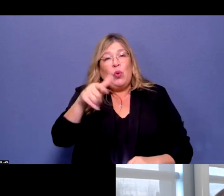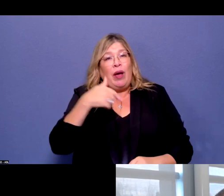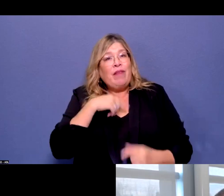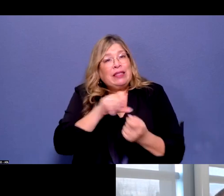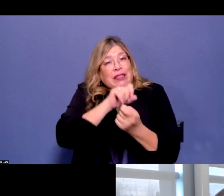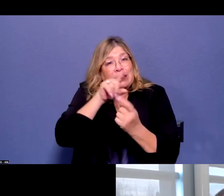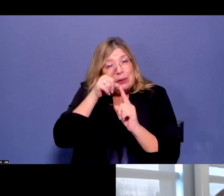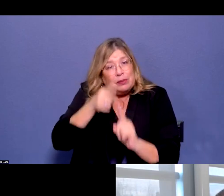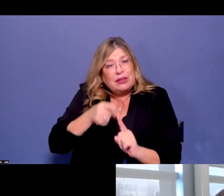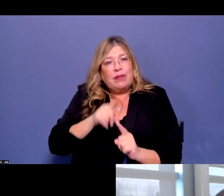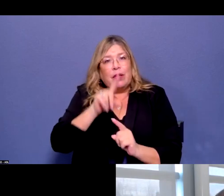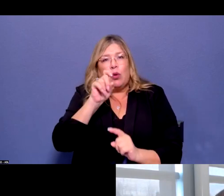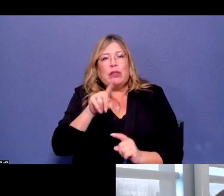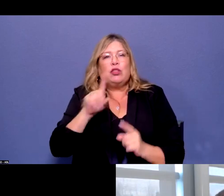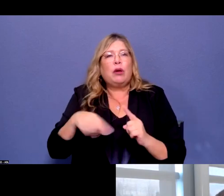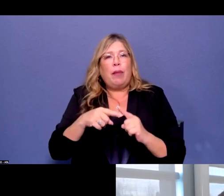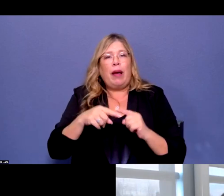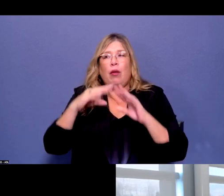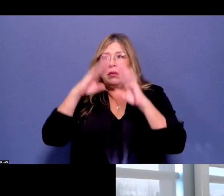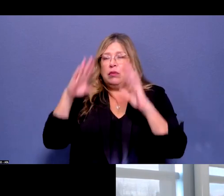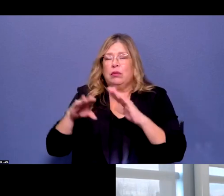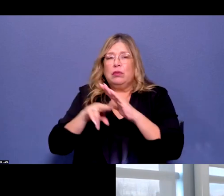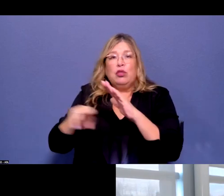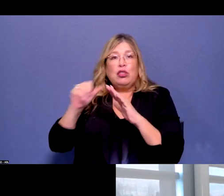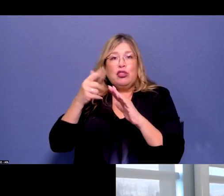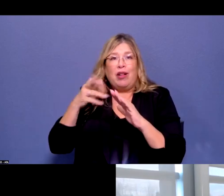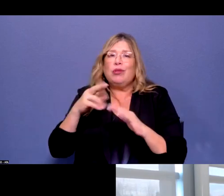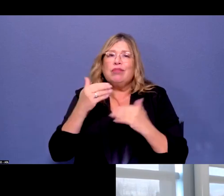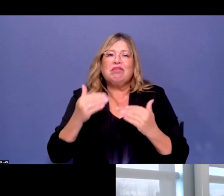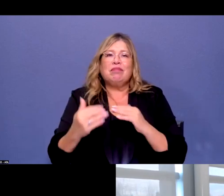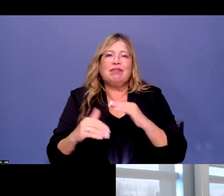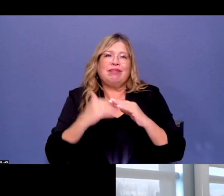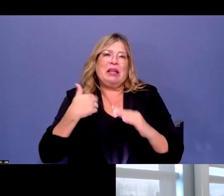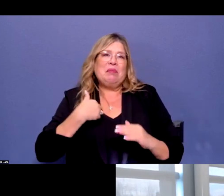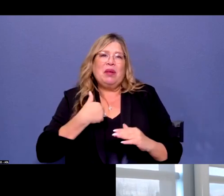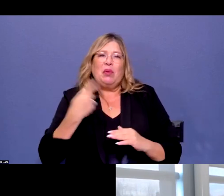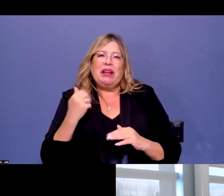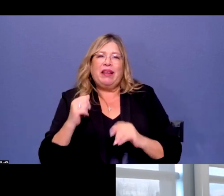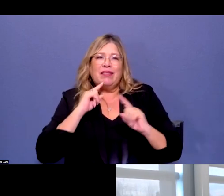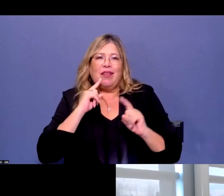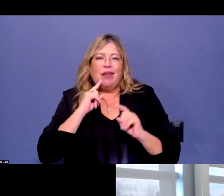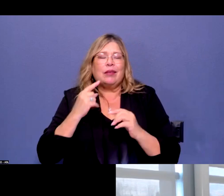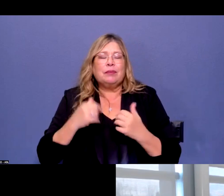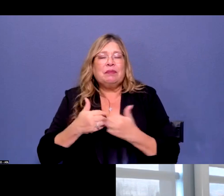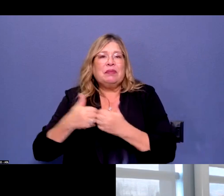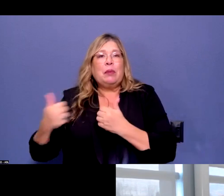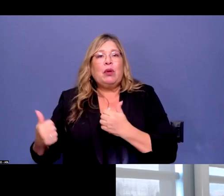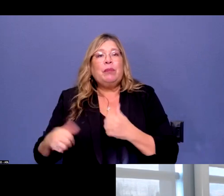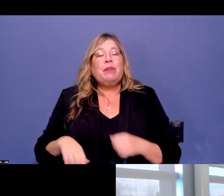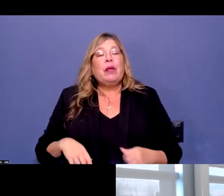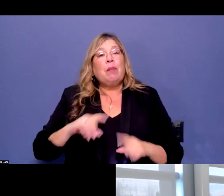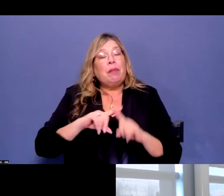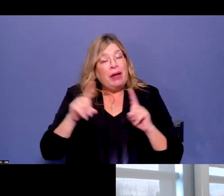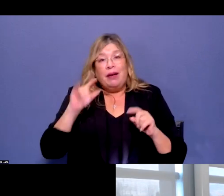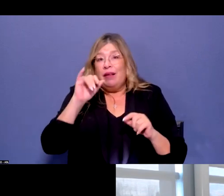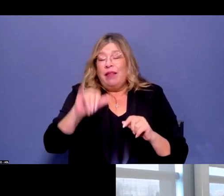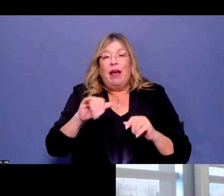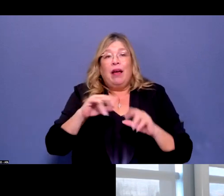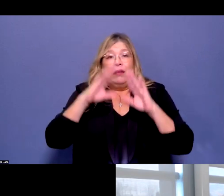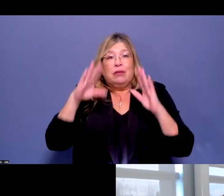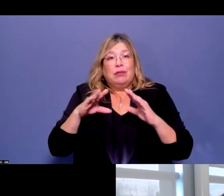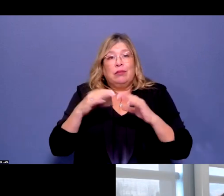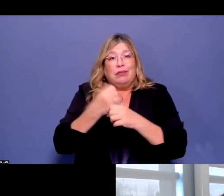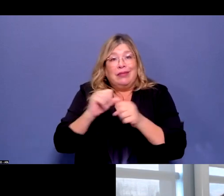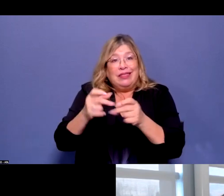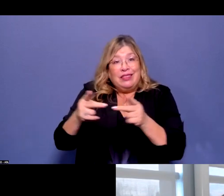that's an important part of the work that we do, particularly as we move individuals who may be in flood-prone areas